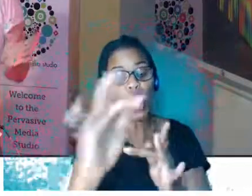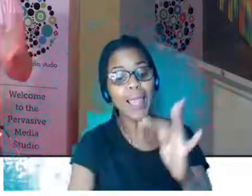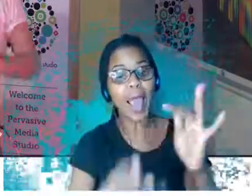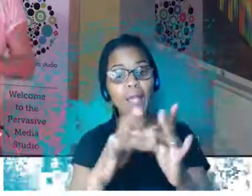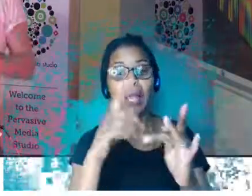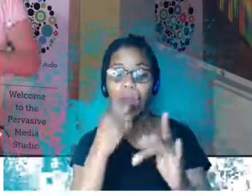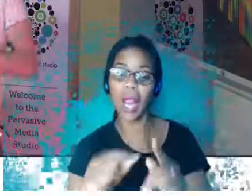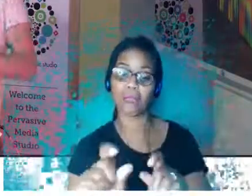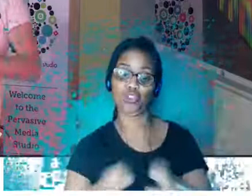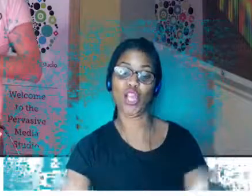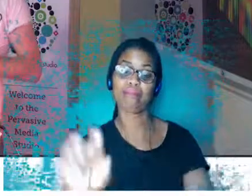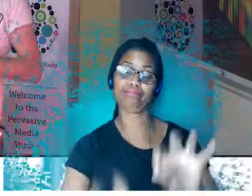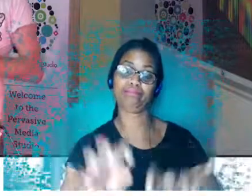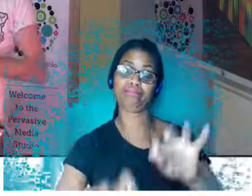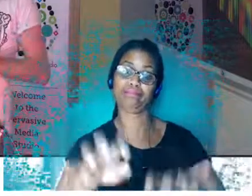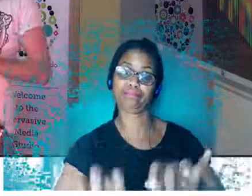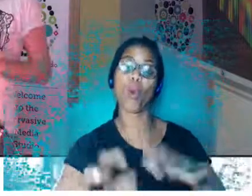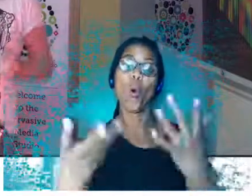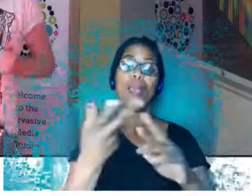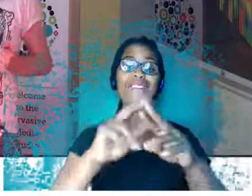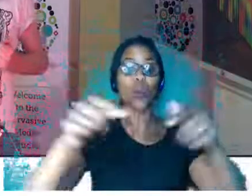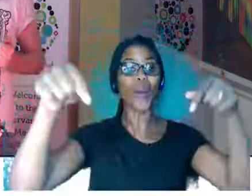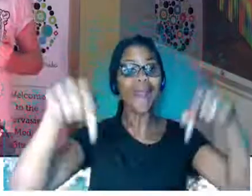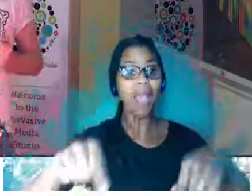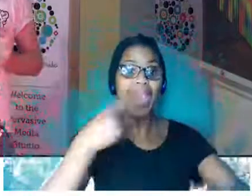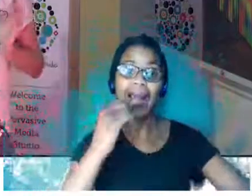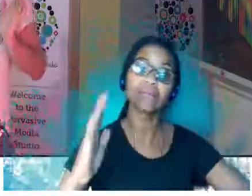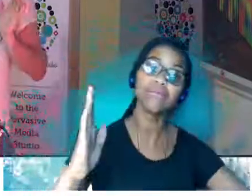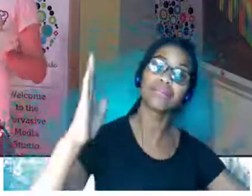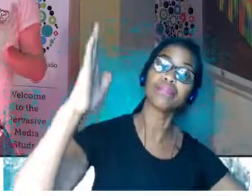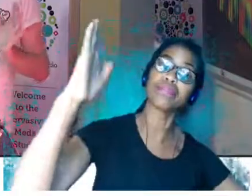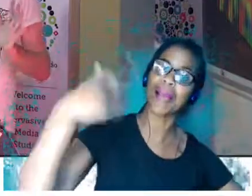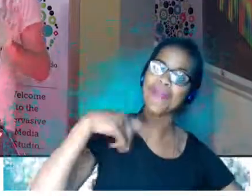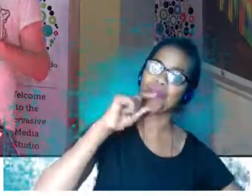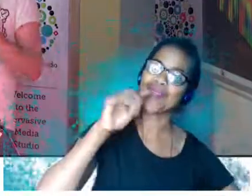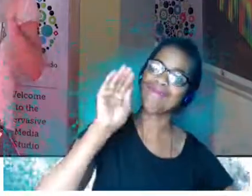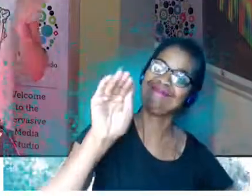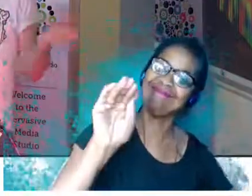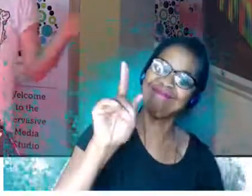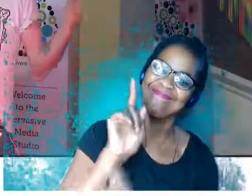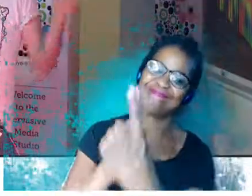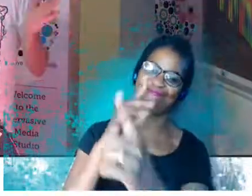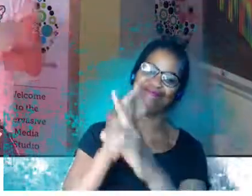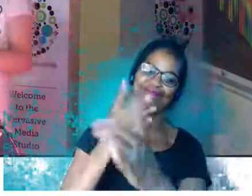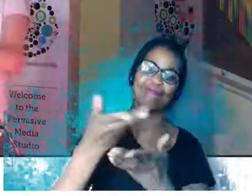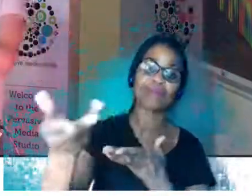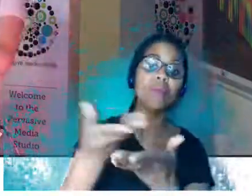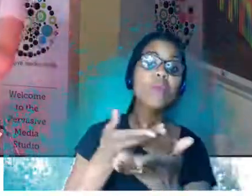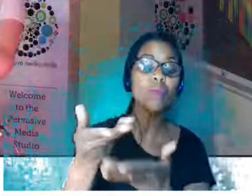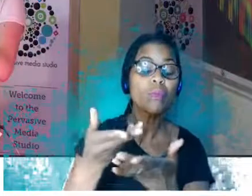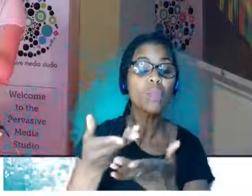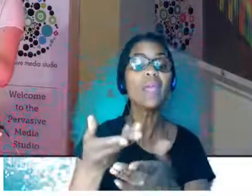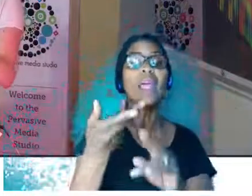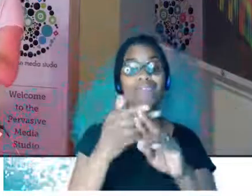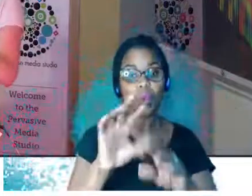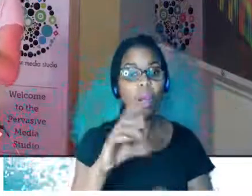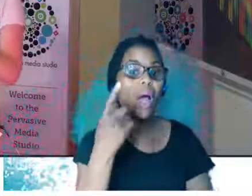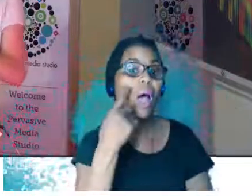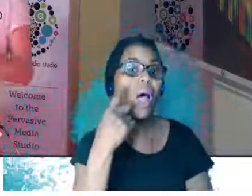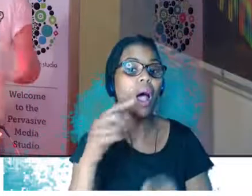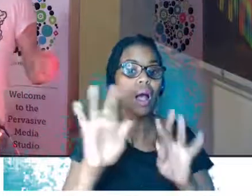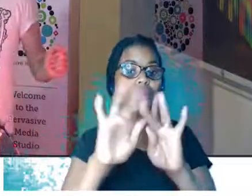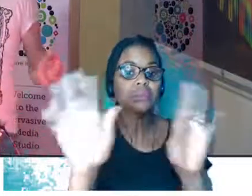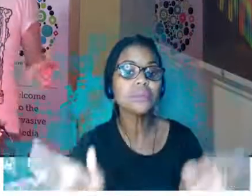you're in the room, raise your hand and I will come to you. You can get news on all our future talks by heading to the watershed.co.uk forward slash studio,